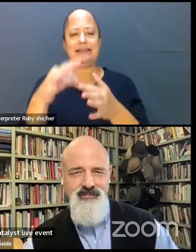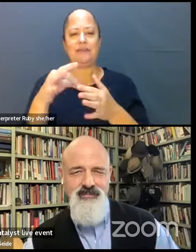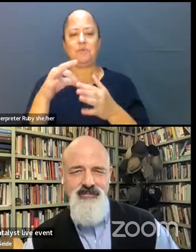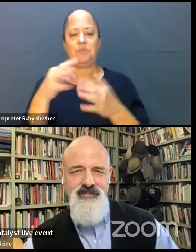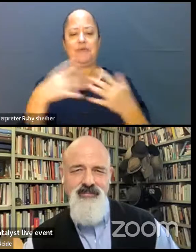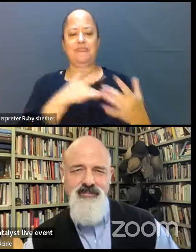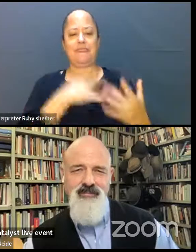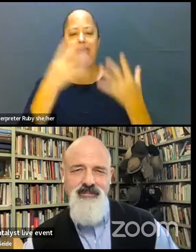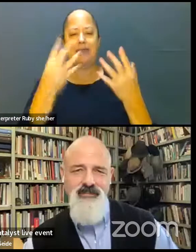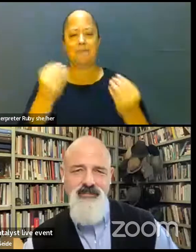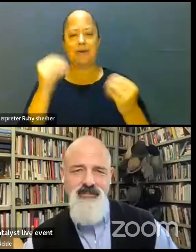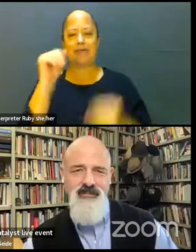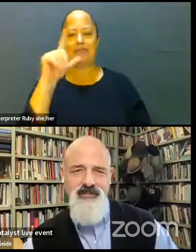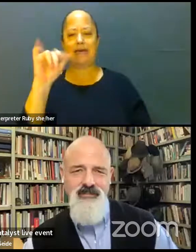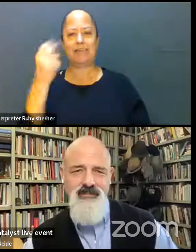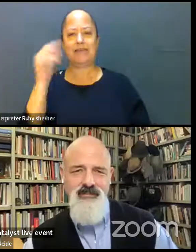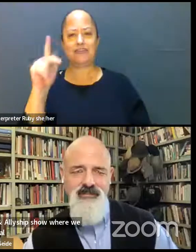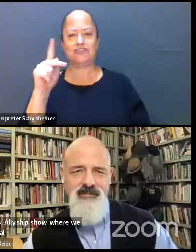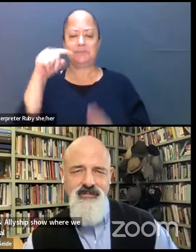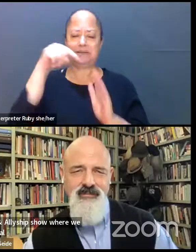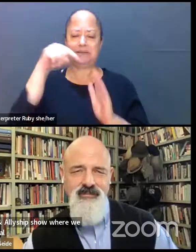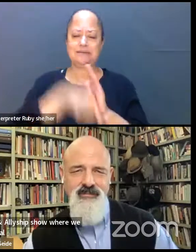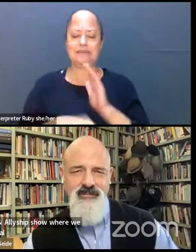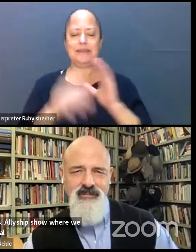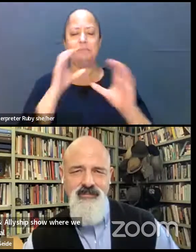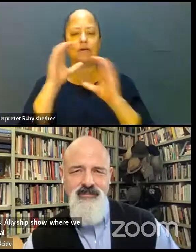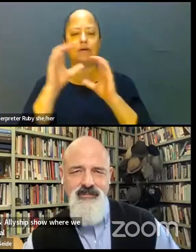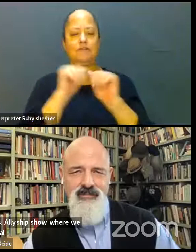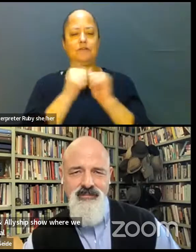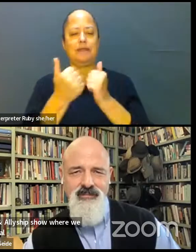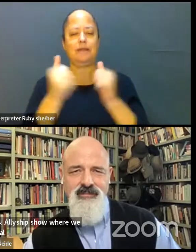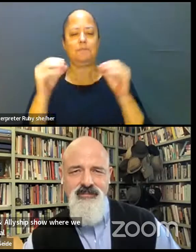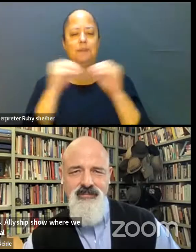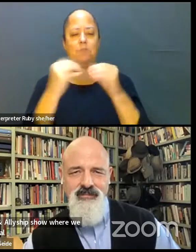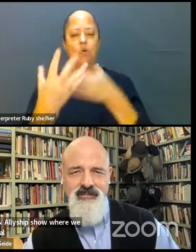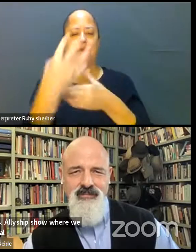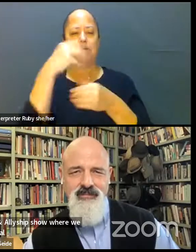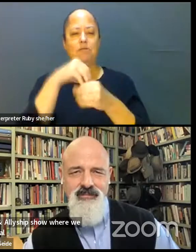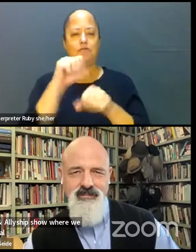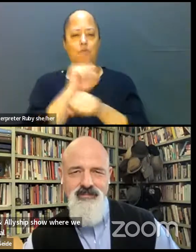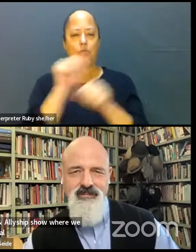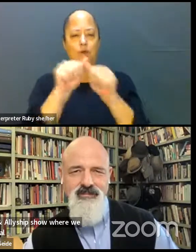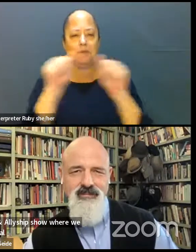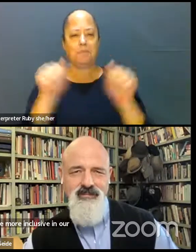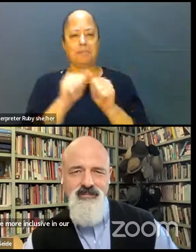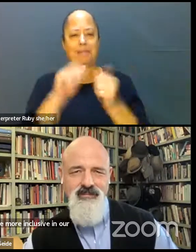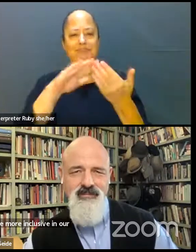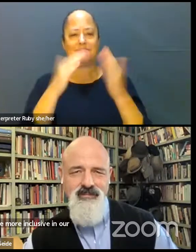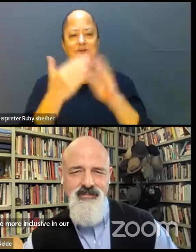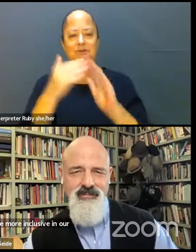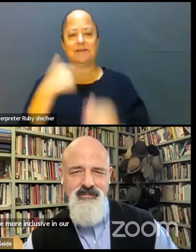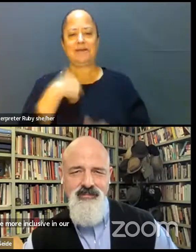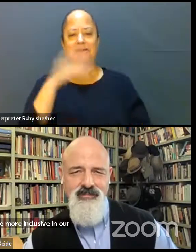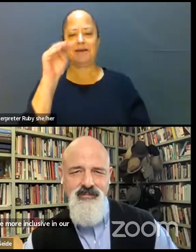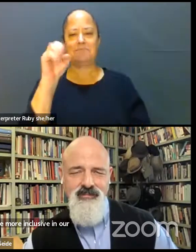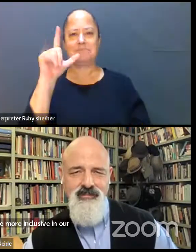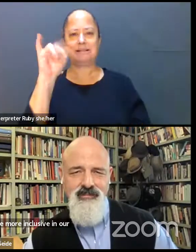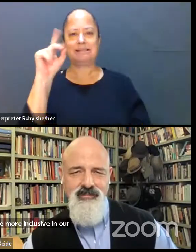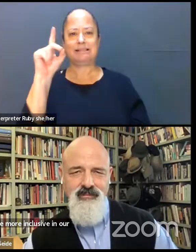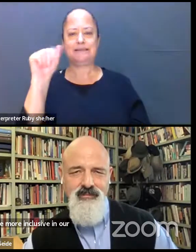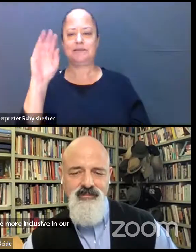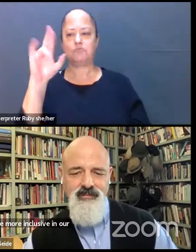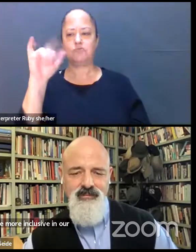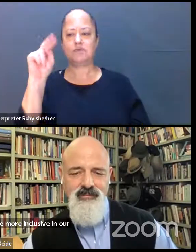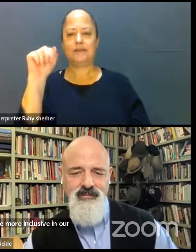conversations about how we can be more inclusive in our workplaces and our communities. I'm Melinda Briana Epler, the author of How to Be an